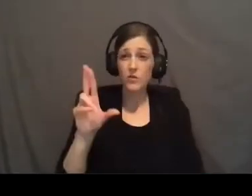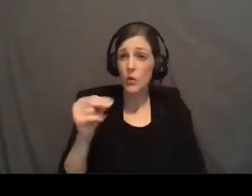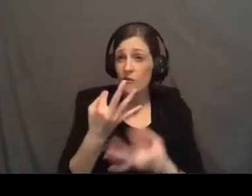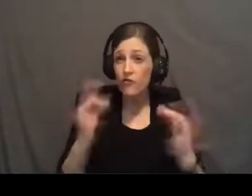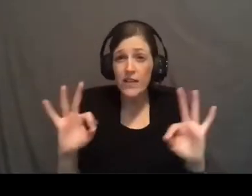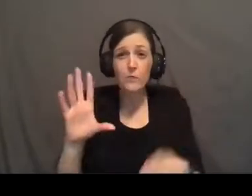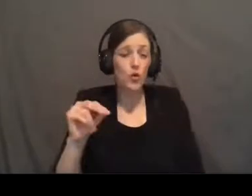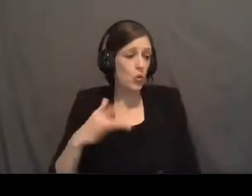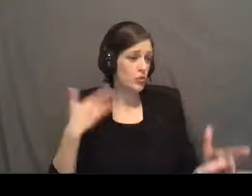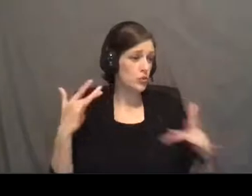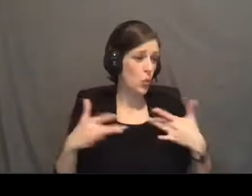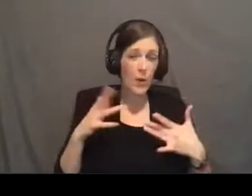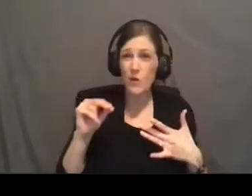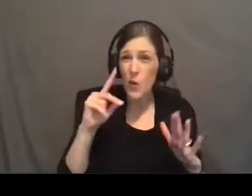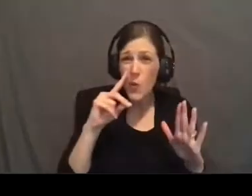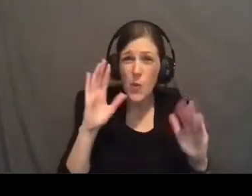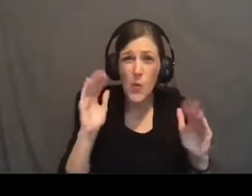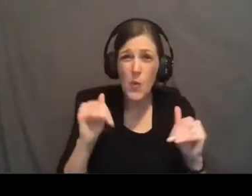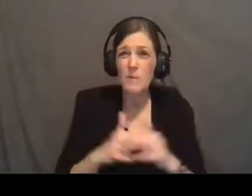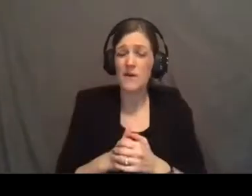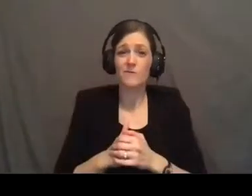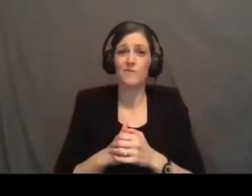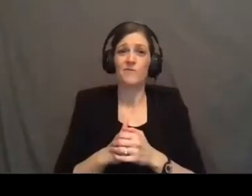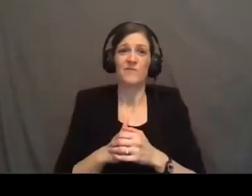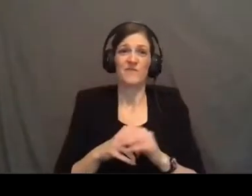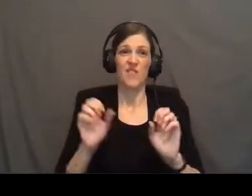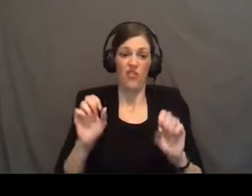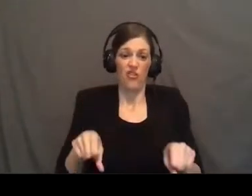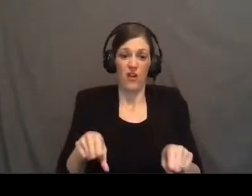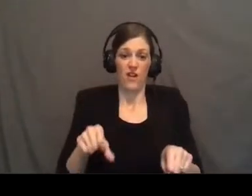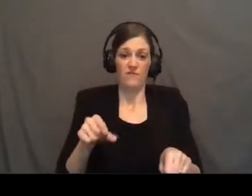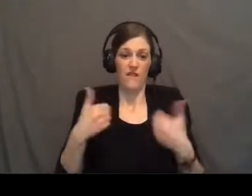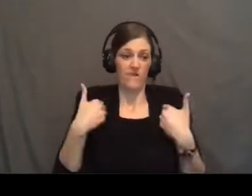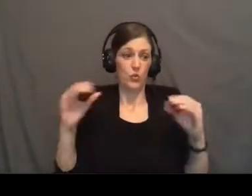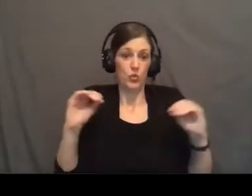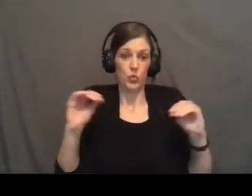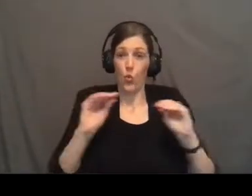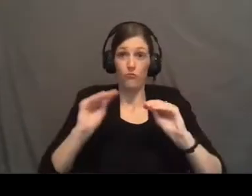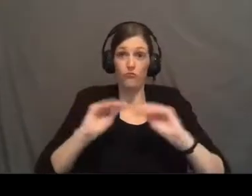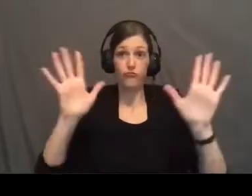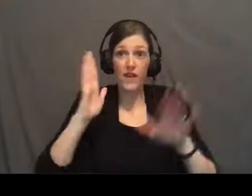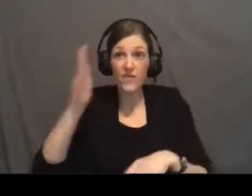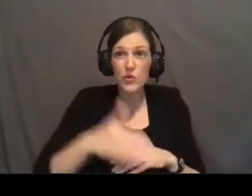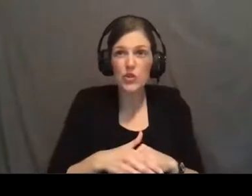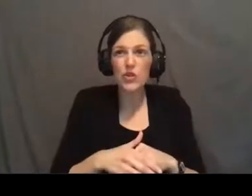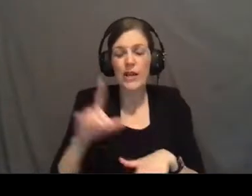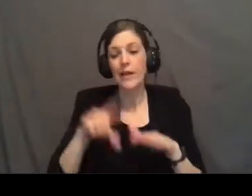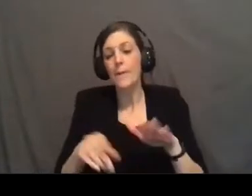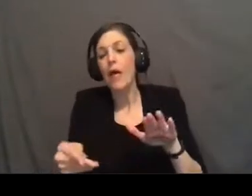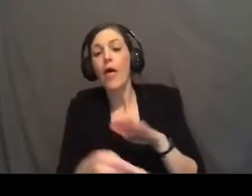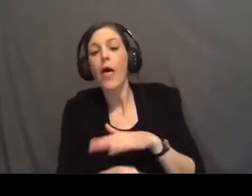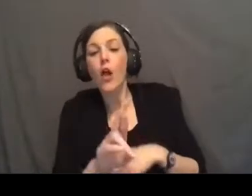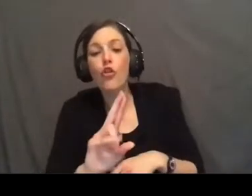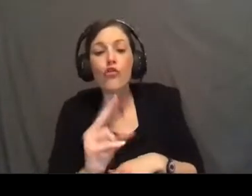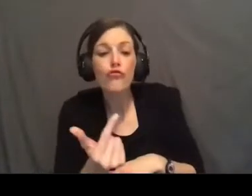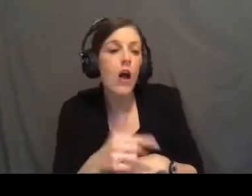joy there's no hope there can be no bright future and this guilt it can't be swept under the rug and ignored